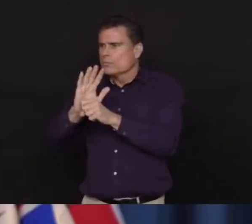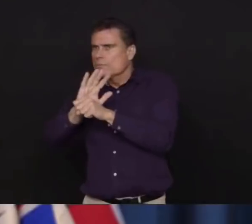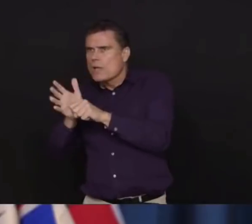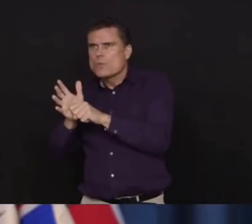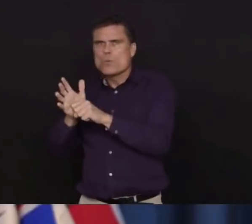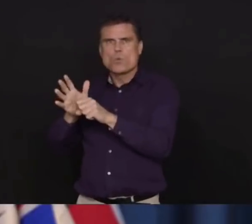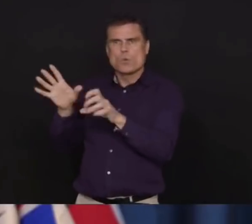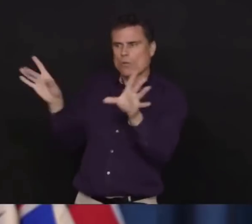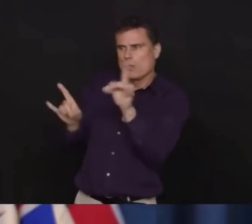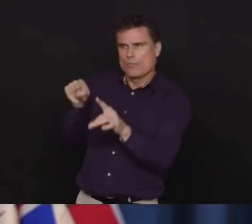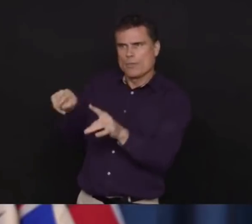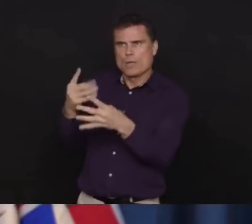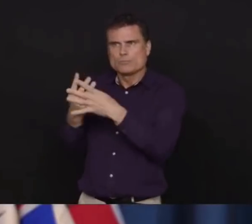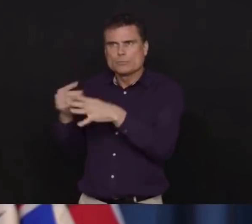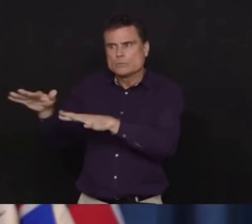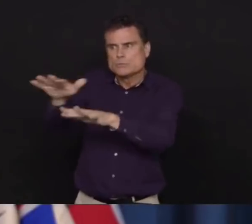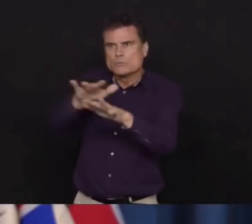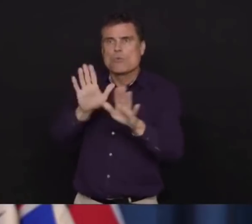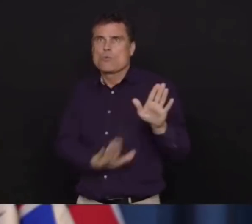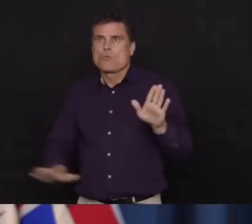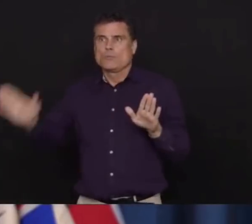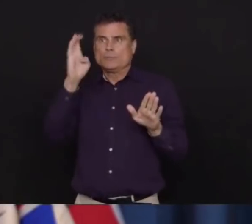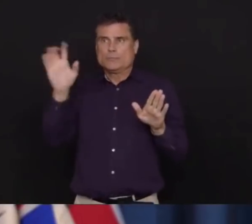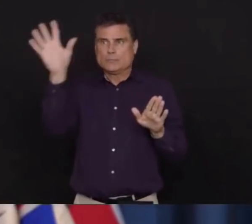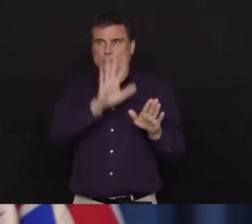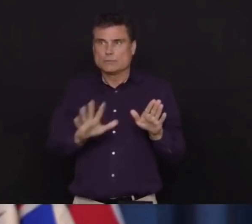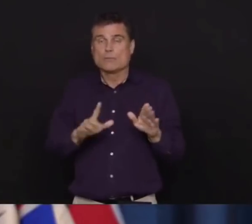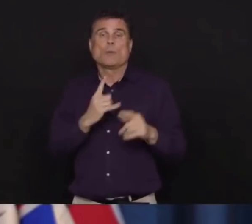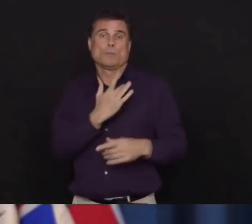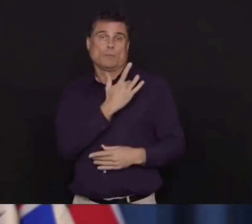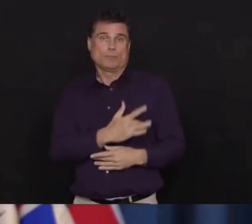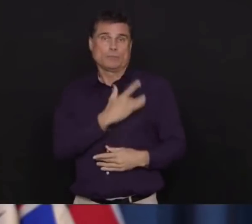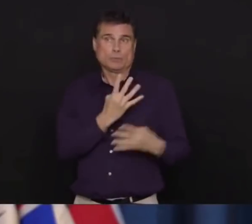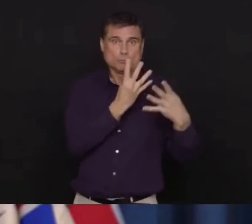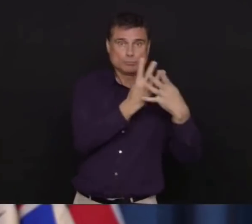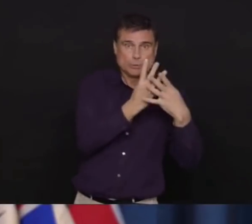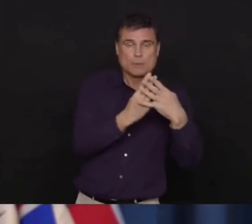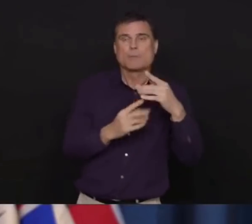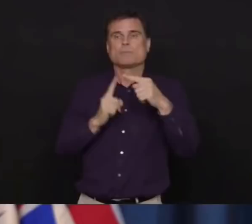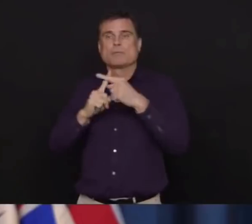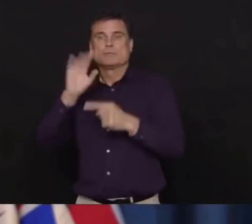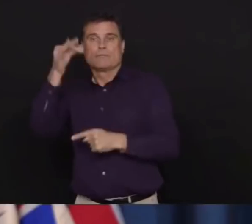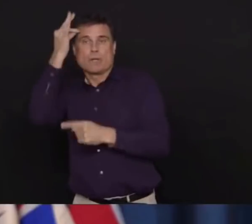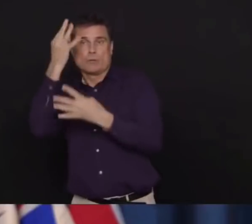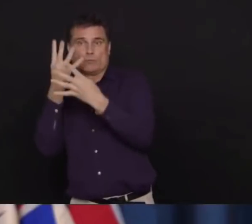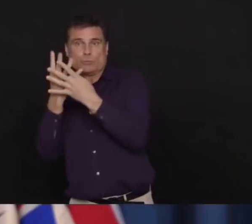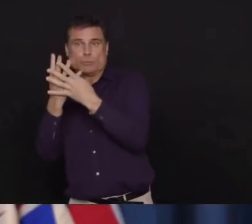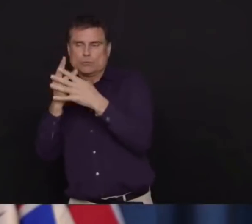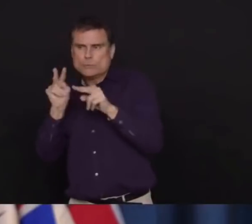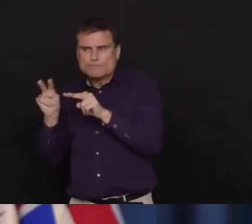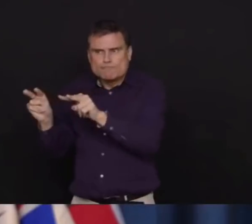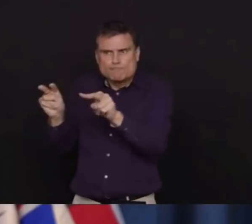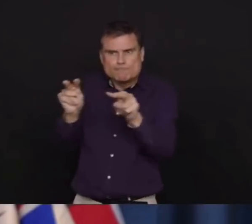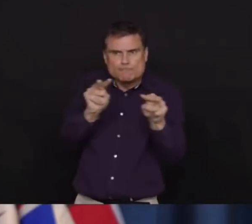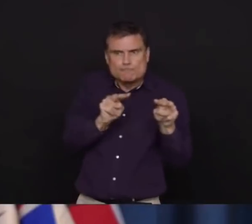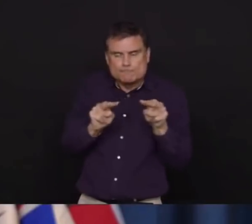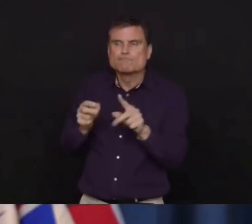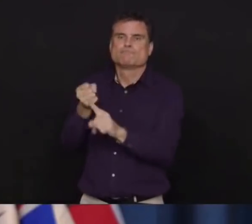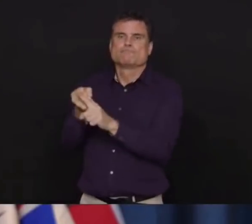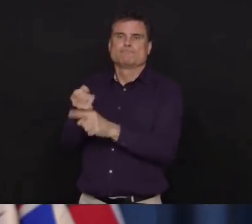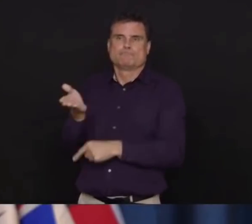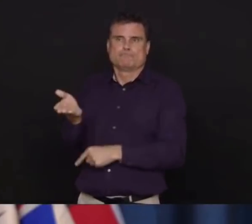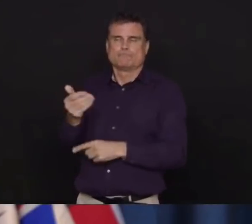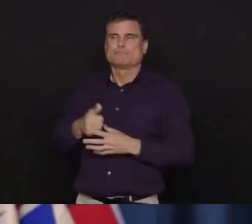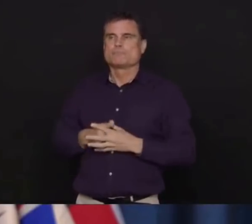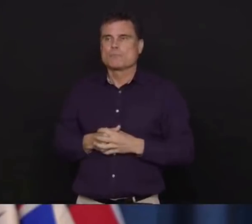both the provincial ones and the federal correctional facilities across the country. There has been an active surveillance program, and this